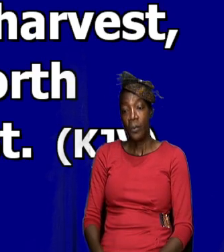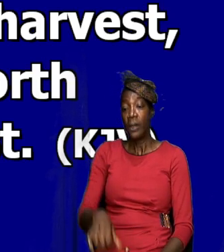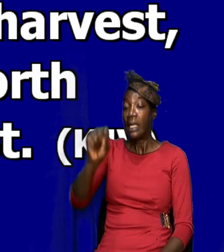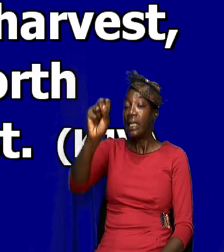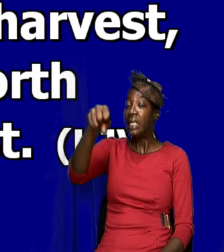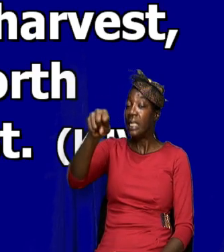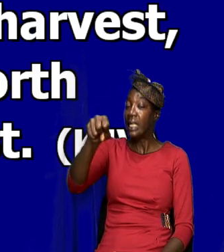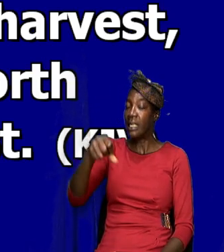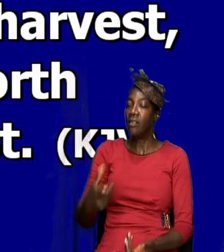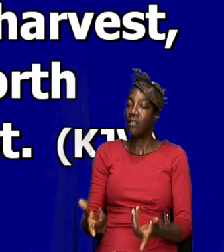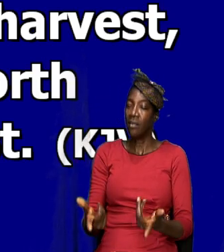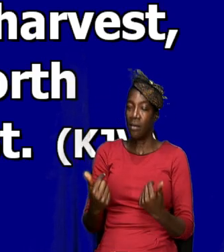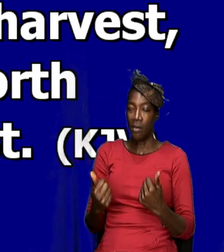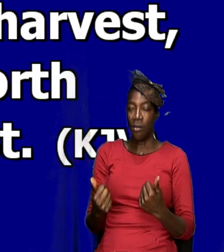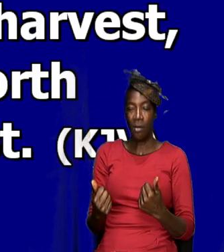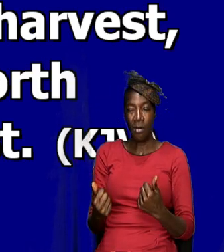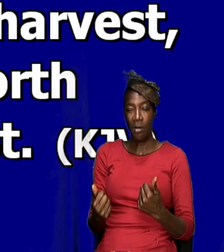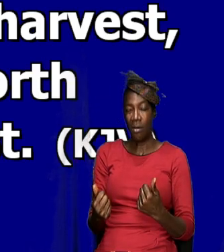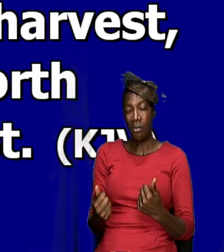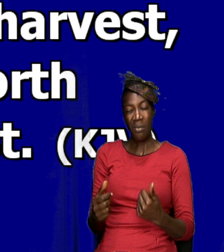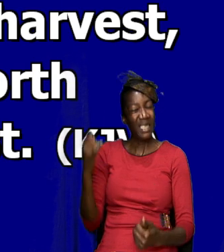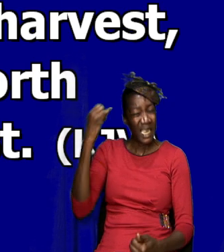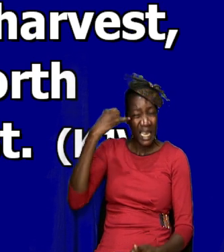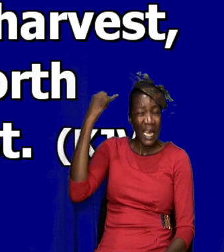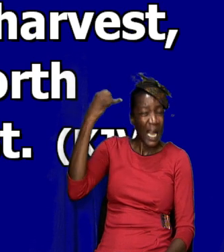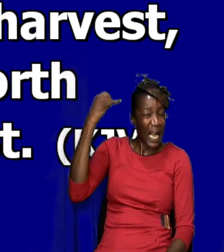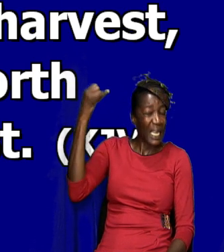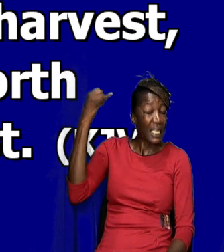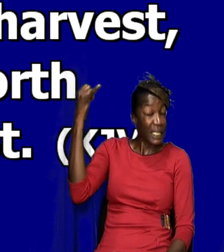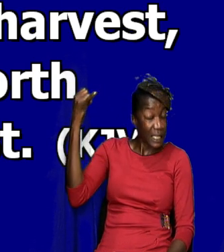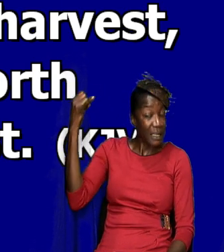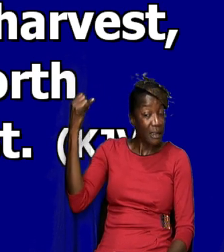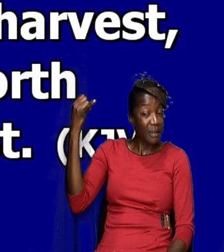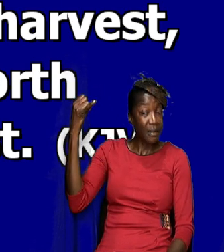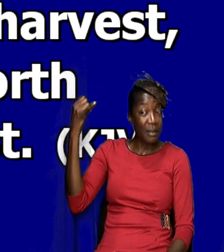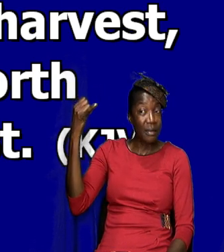yes, we can come up with ingenious ideas to